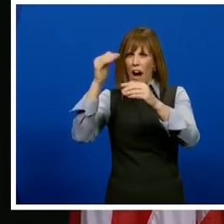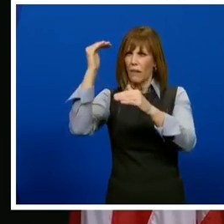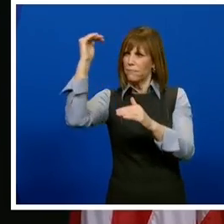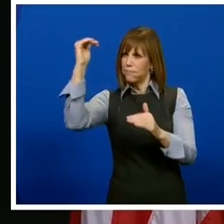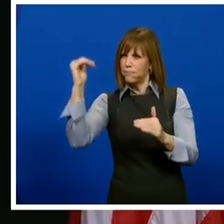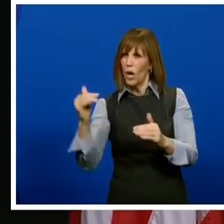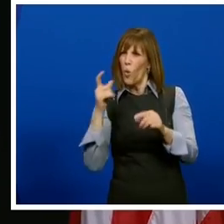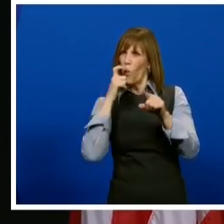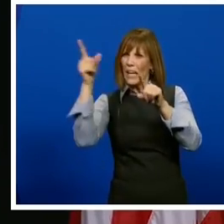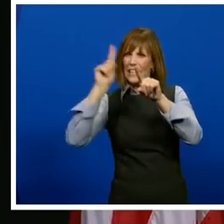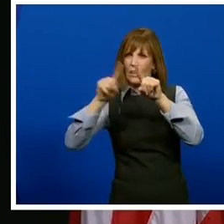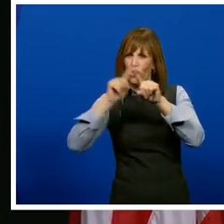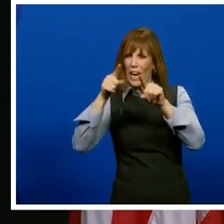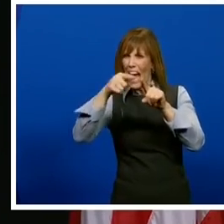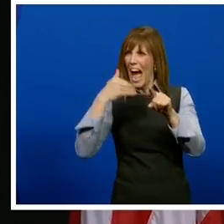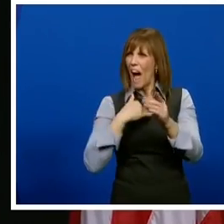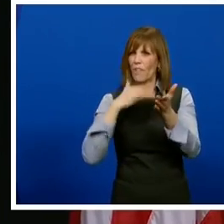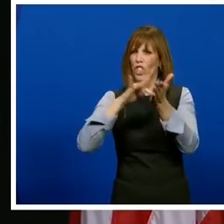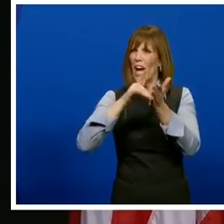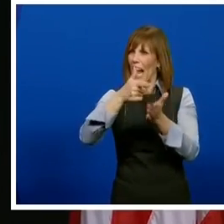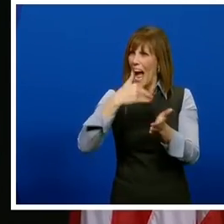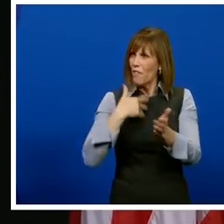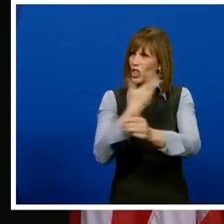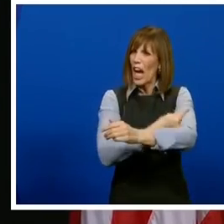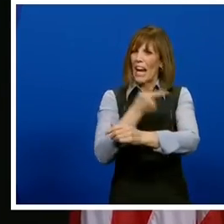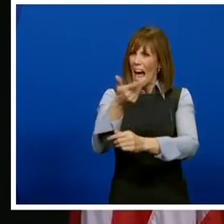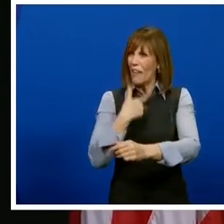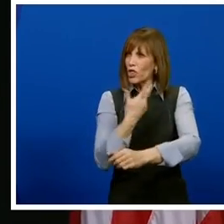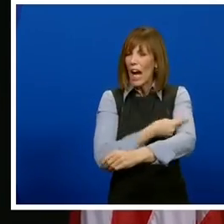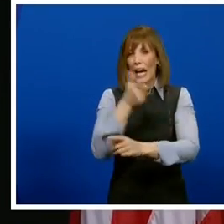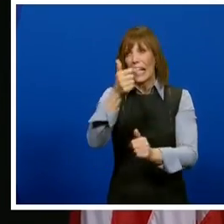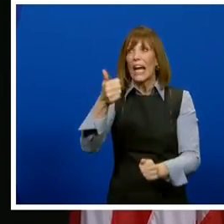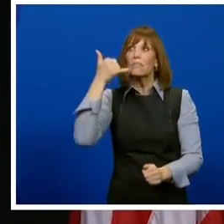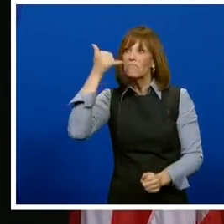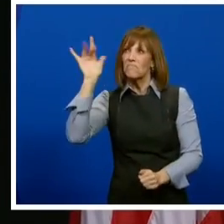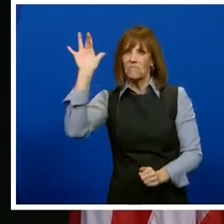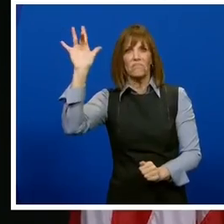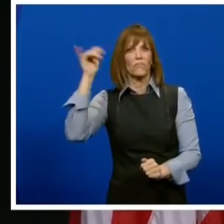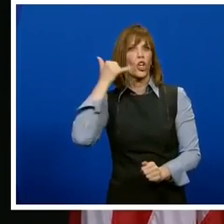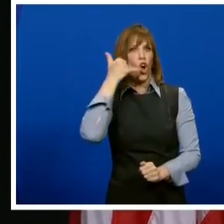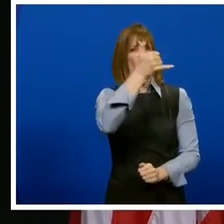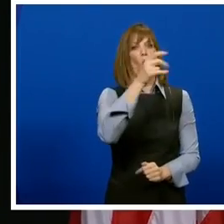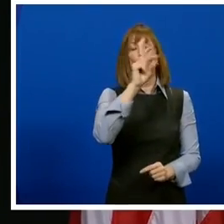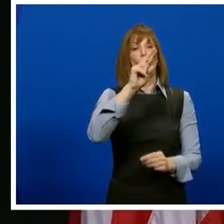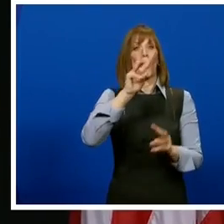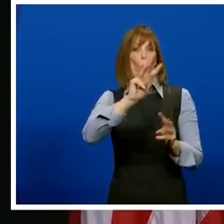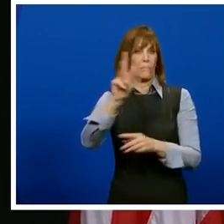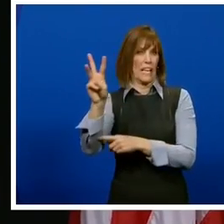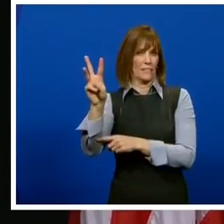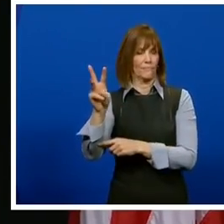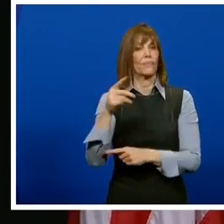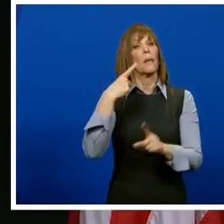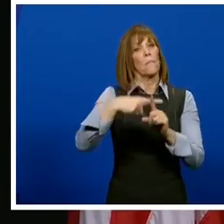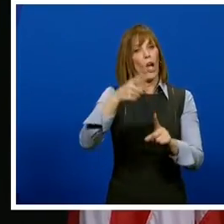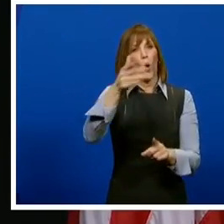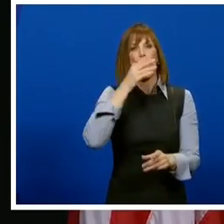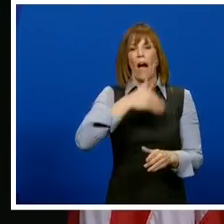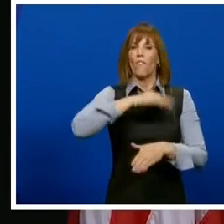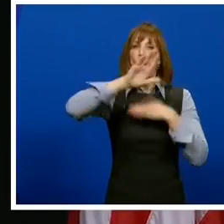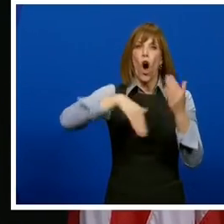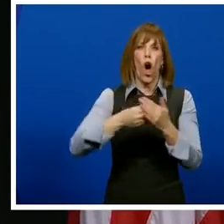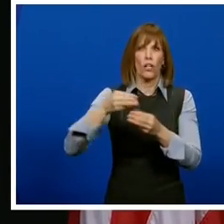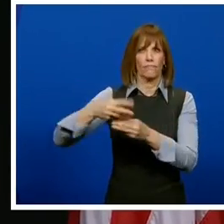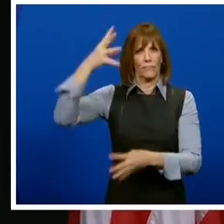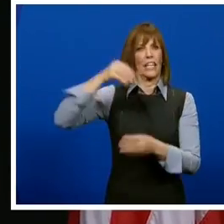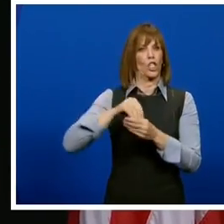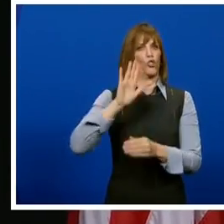and even click to call or visit their website for more information. It will also provide a list of all locations in